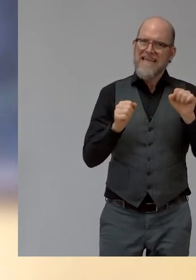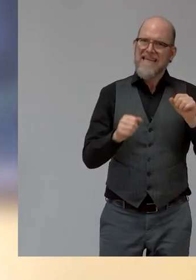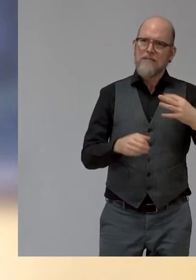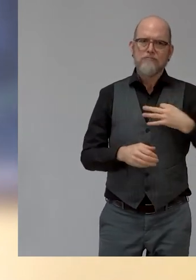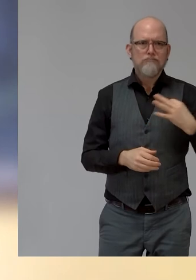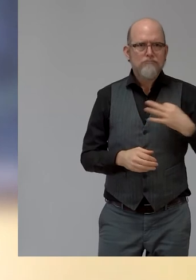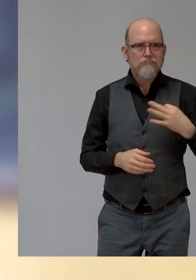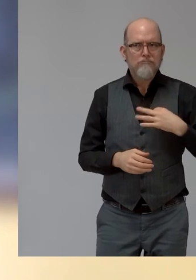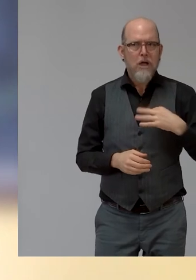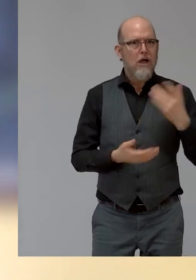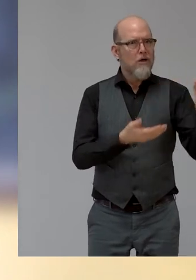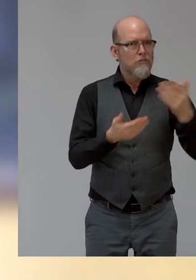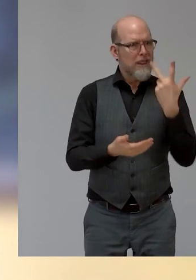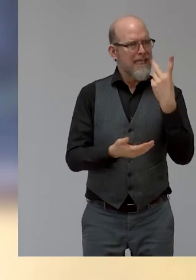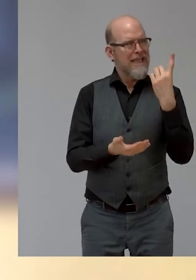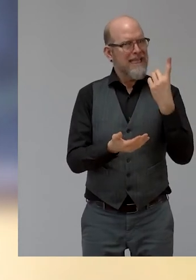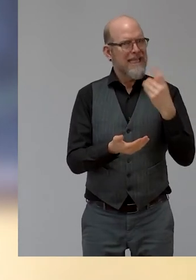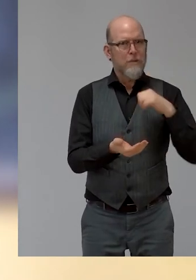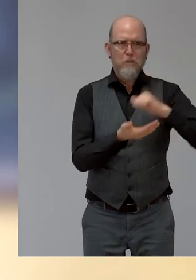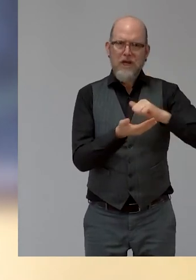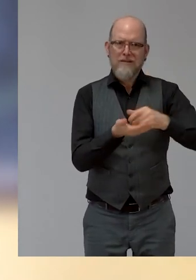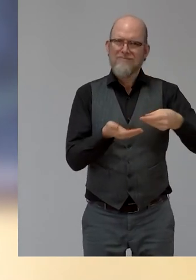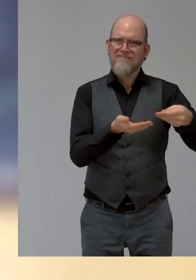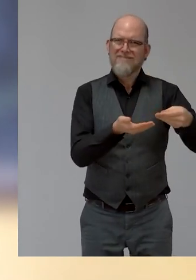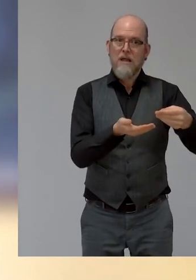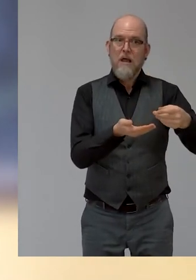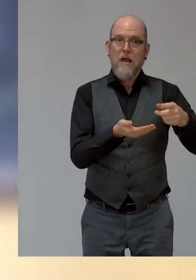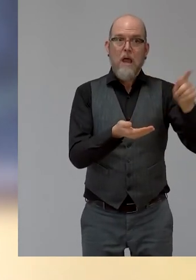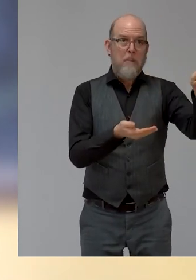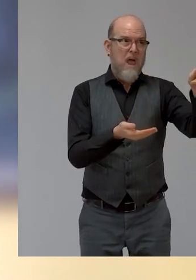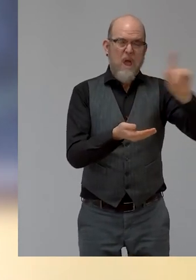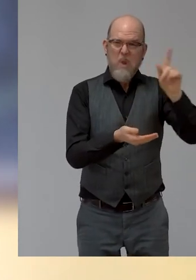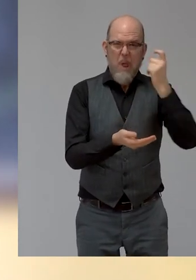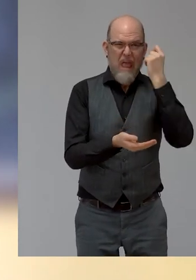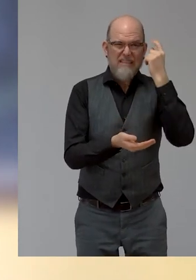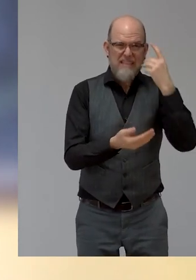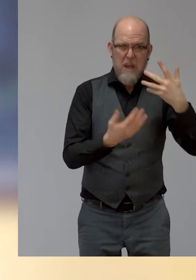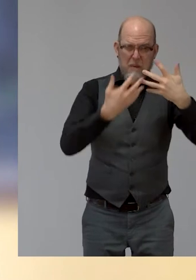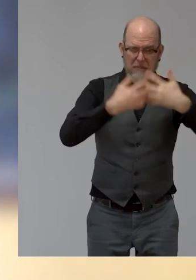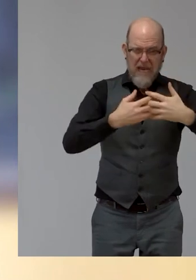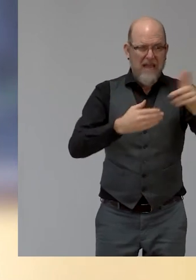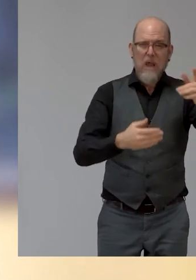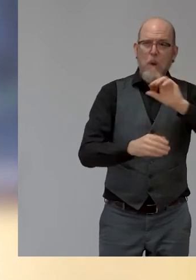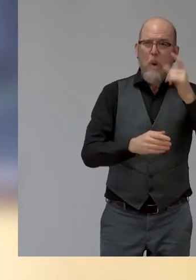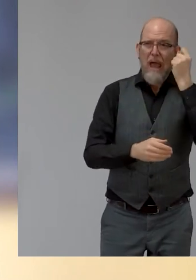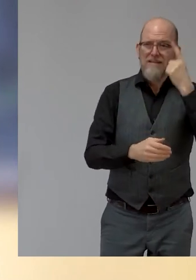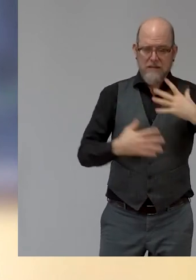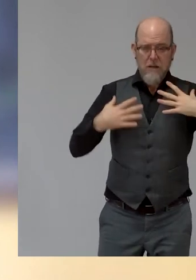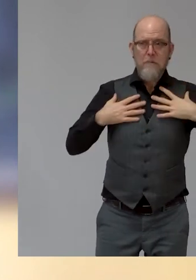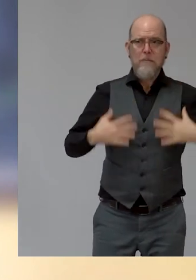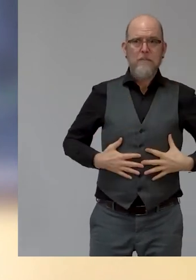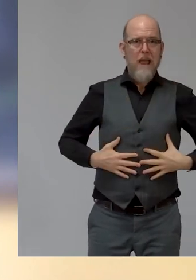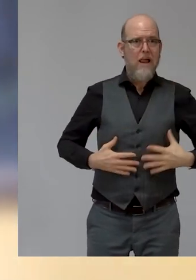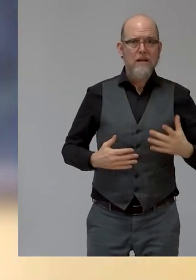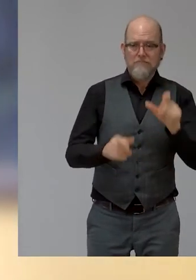biomechanics or how it's going to function. I'm not talking about the MyHumanKit. That's an exception. Now